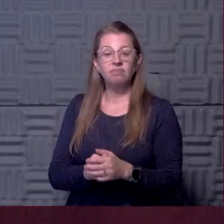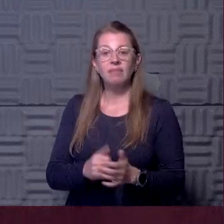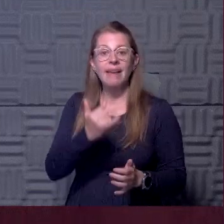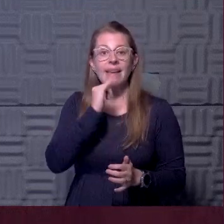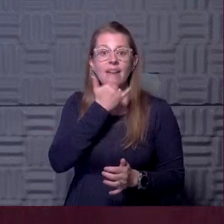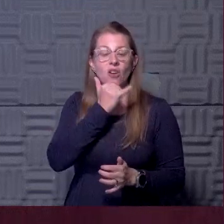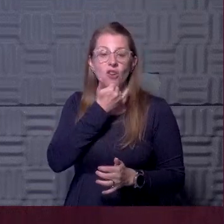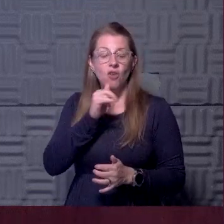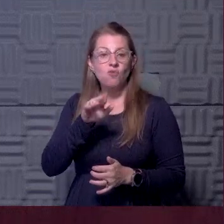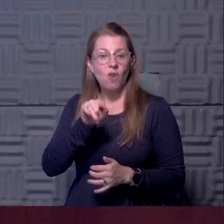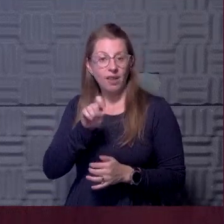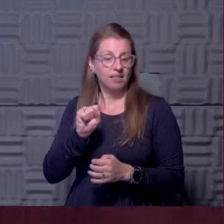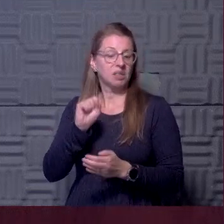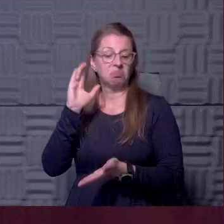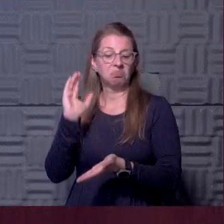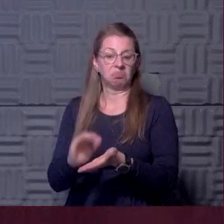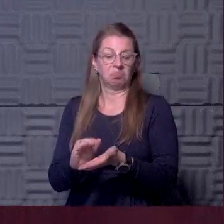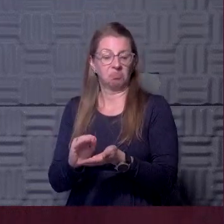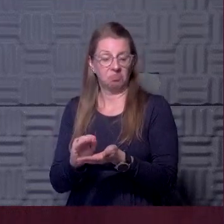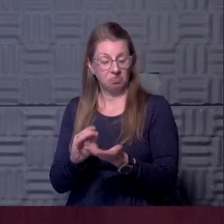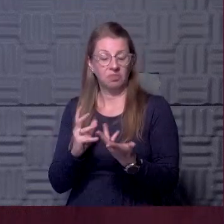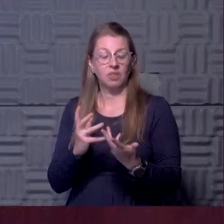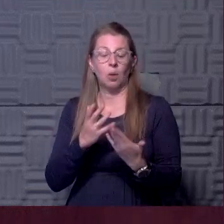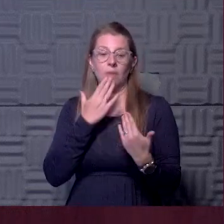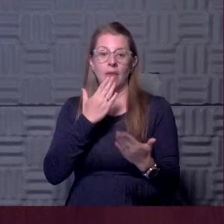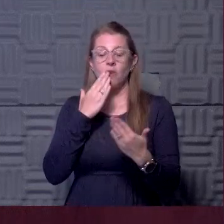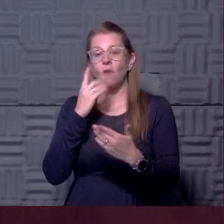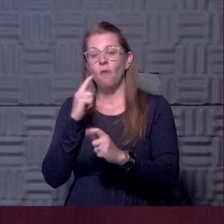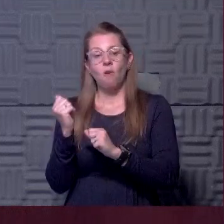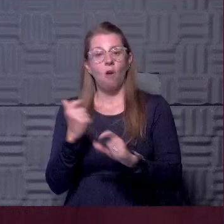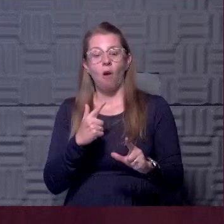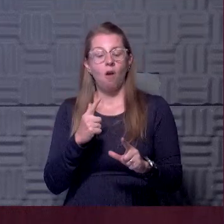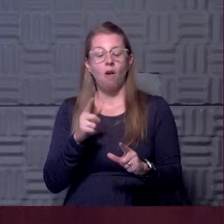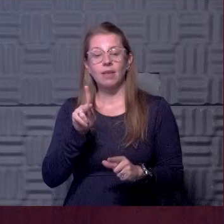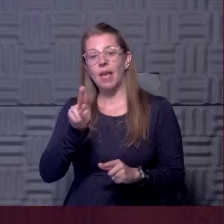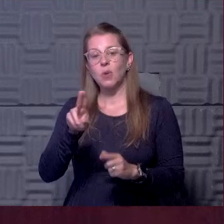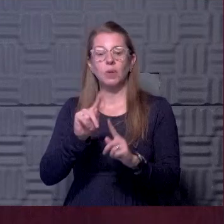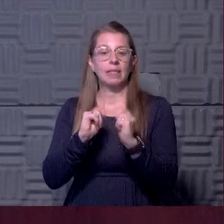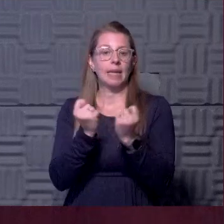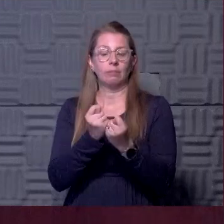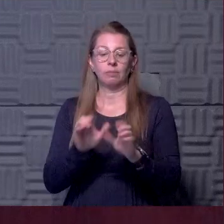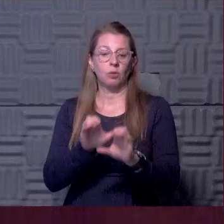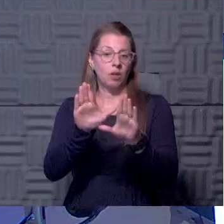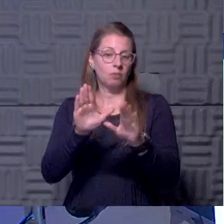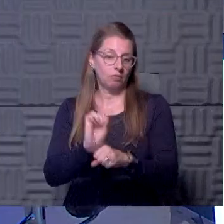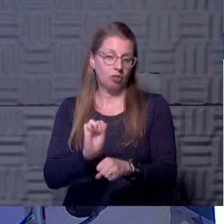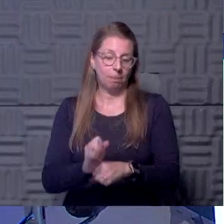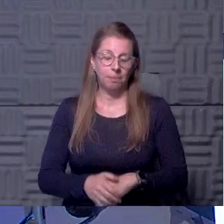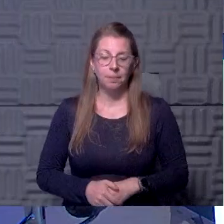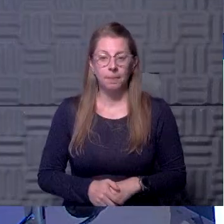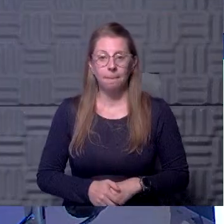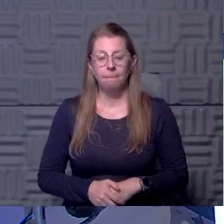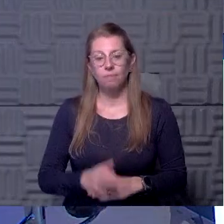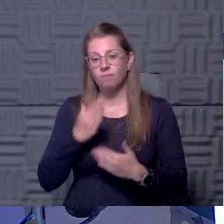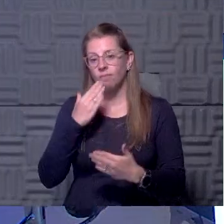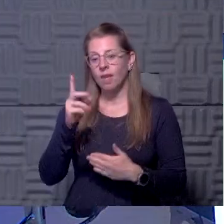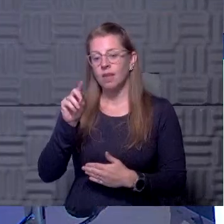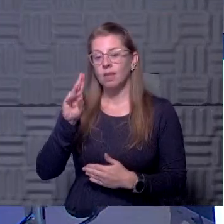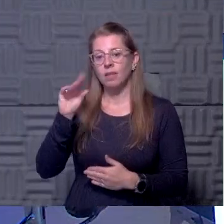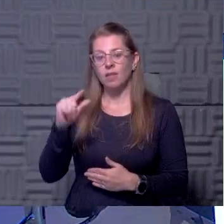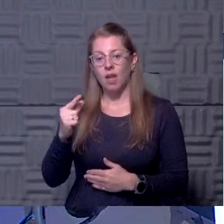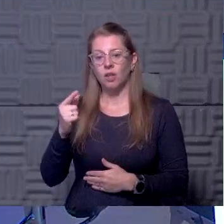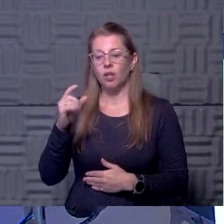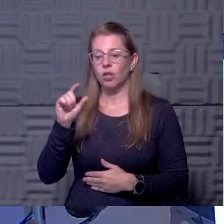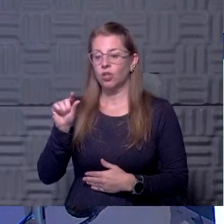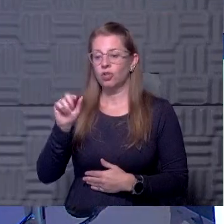rates, uh, on the collection. So, um, a big thank you to all the folks at the KU team that have made this go well. Yeah. a hats off to Doug dry, that the